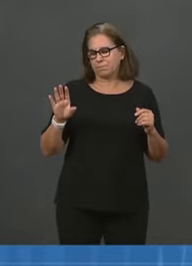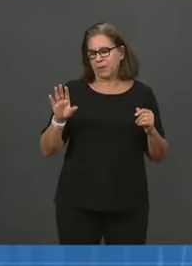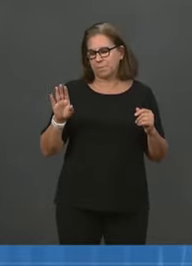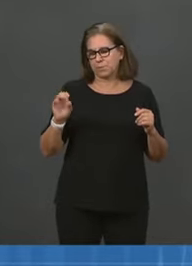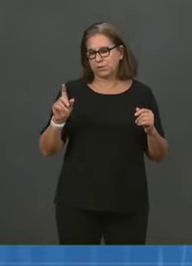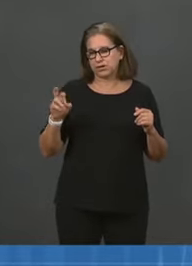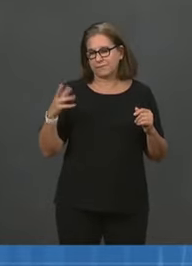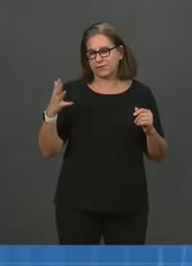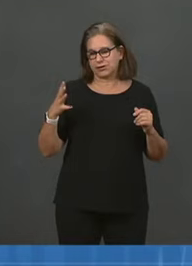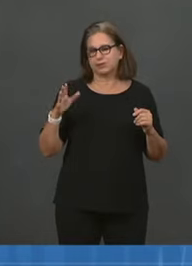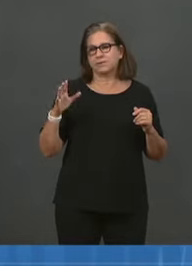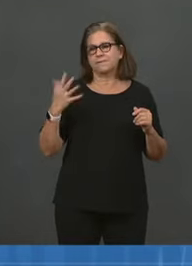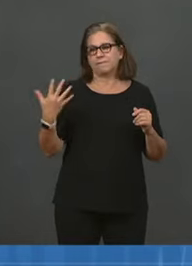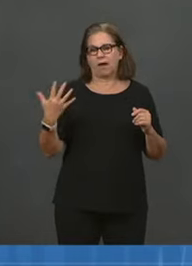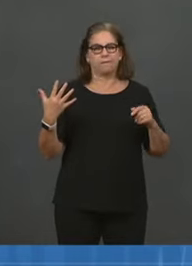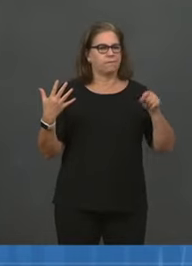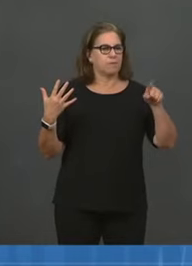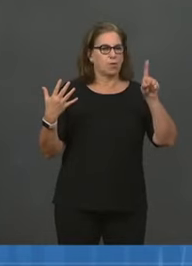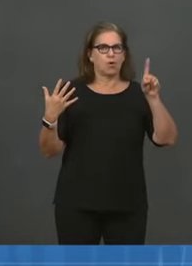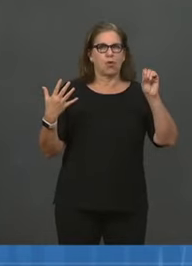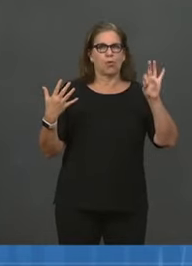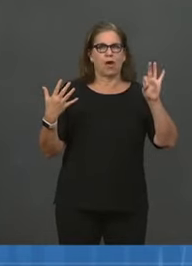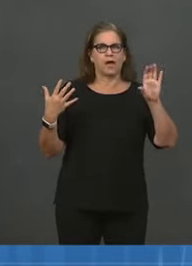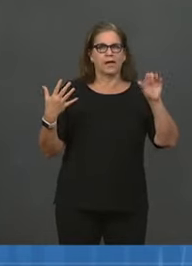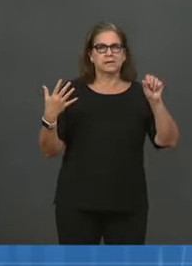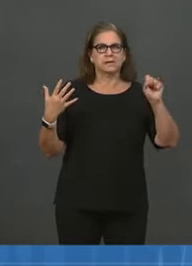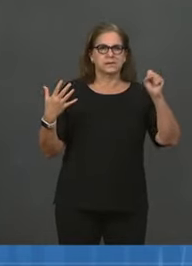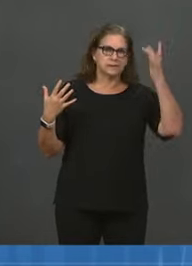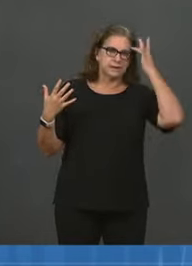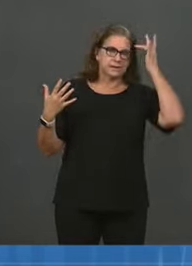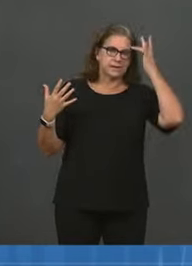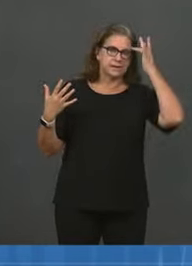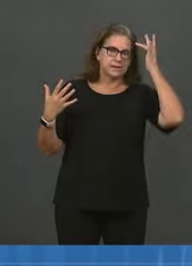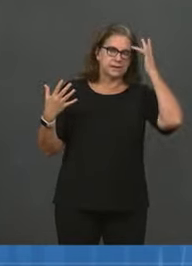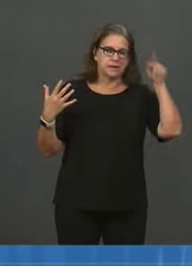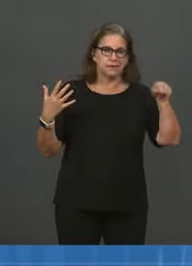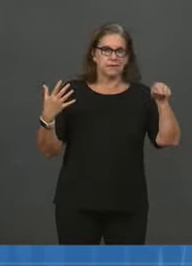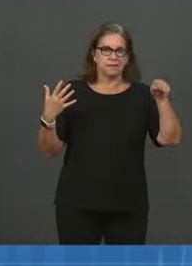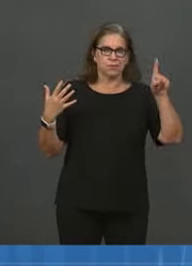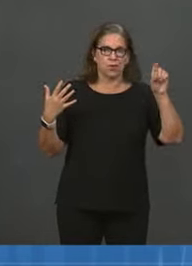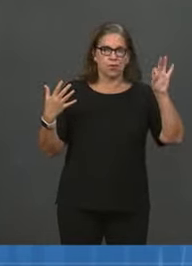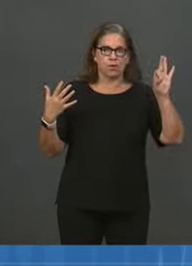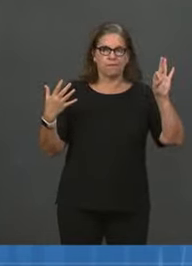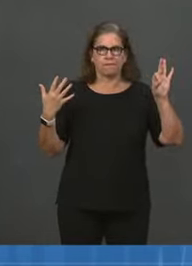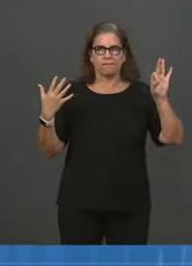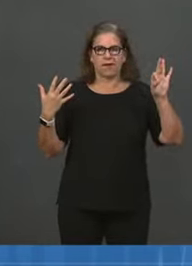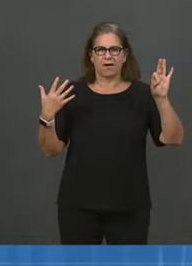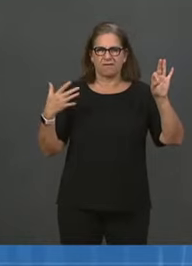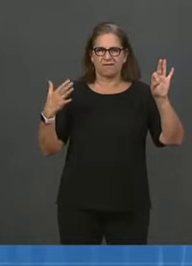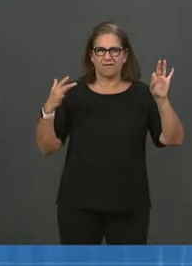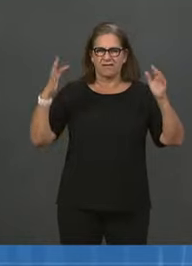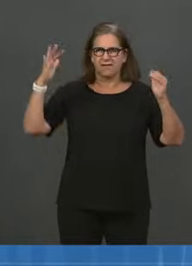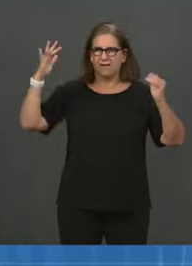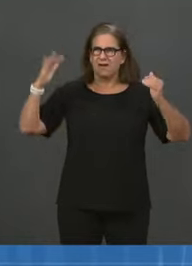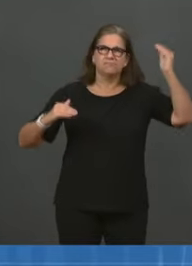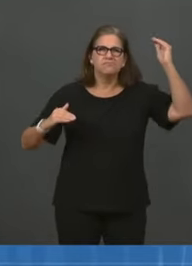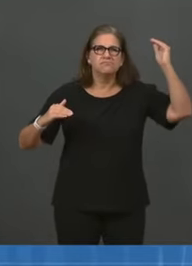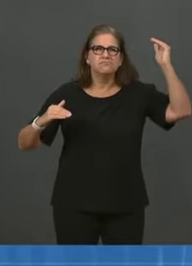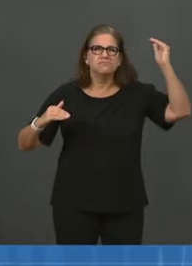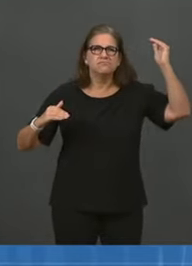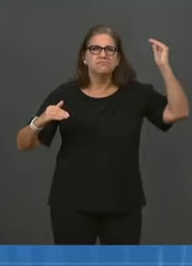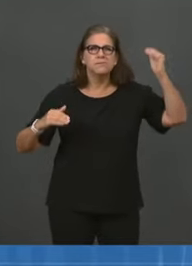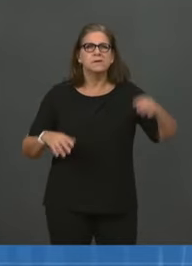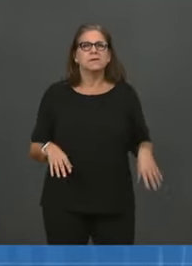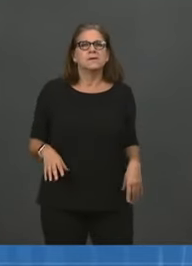Jeff. The thank you, doctors. Now let me provide some more detail on our efforts to get booster shots in arms.